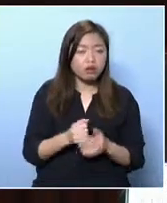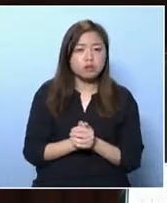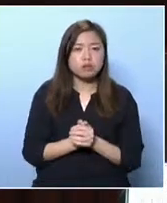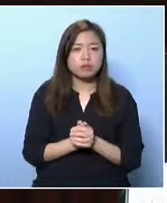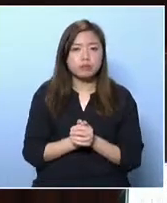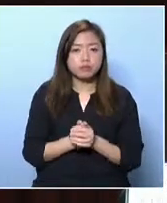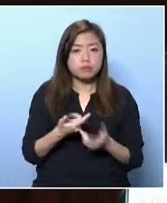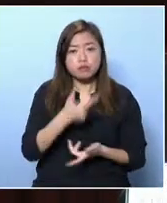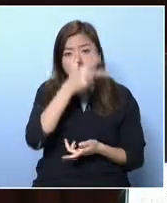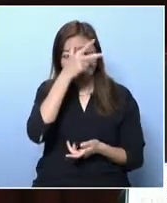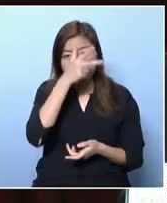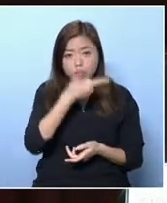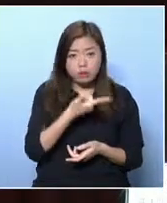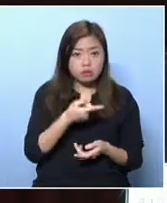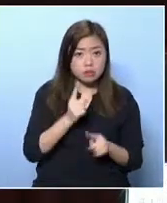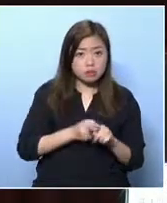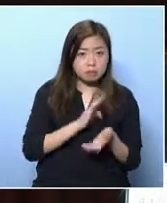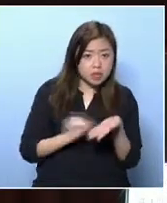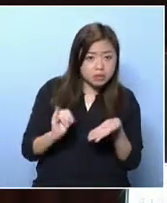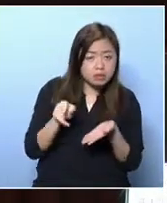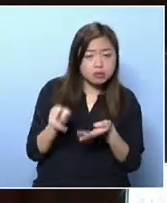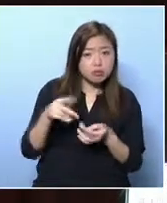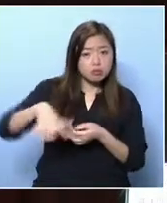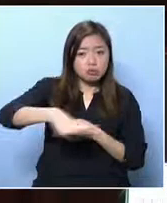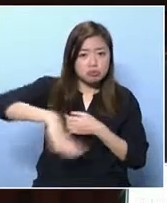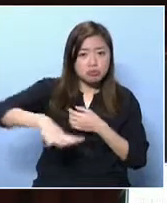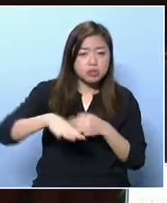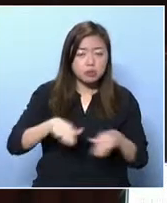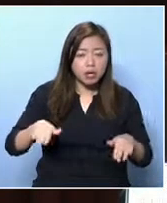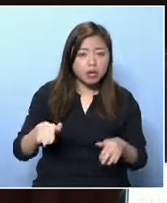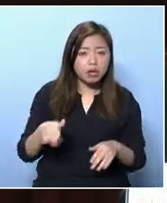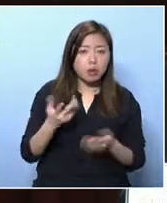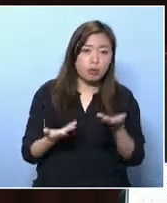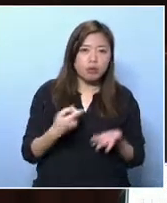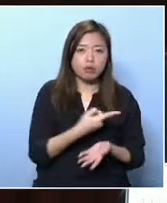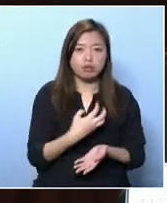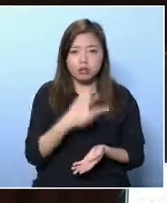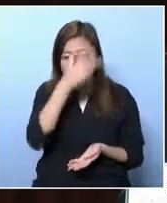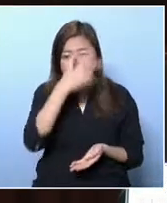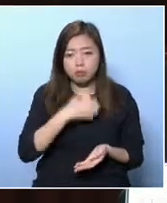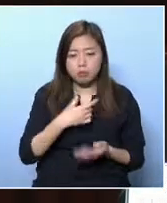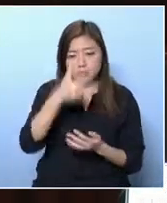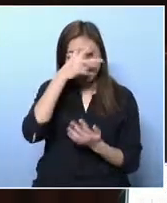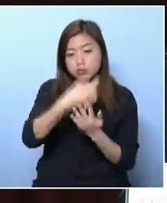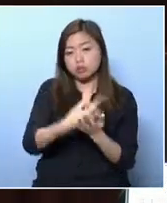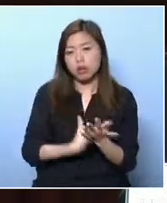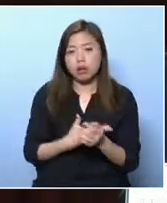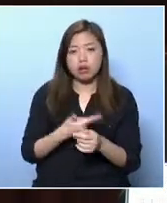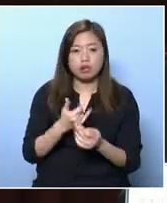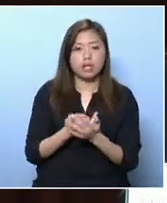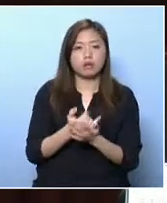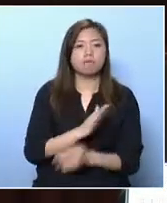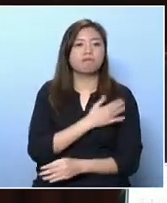an allowance. It said that the government doesn't understand the needs of grassroot